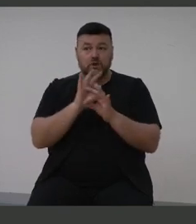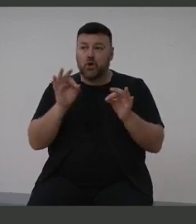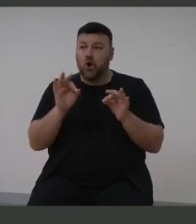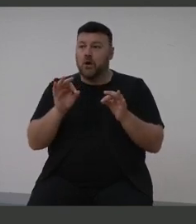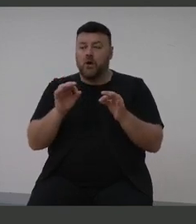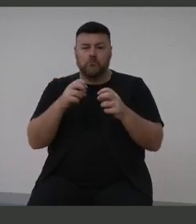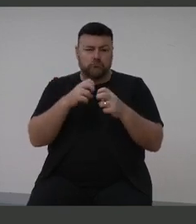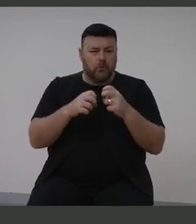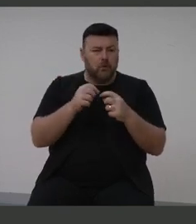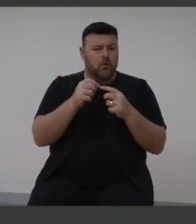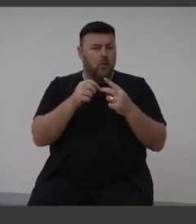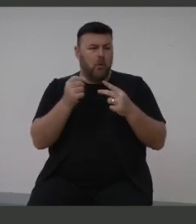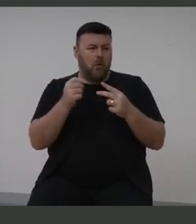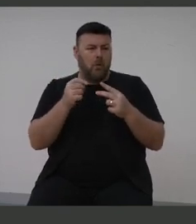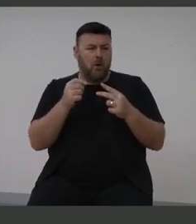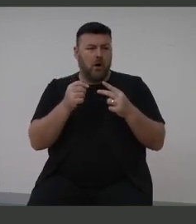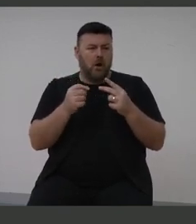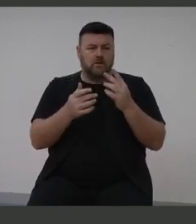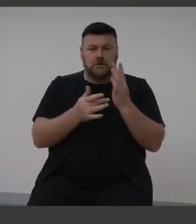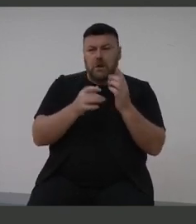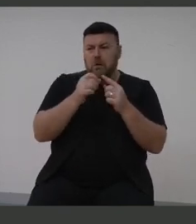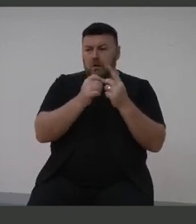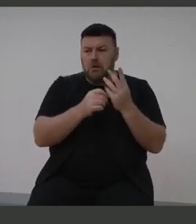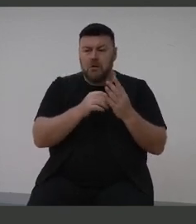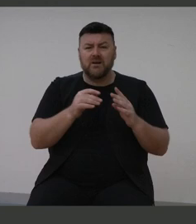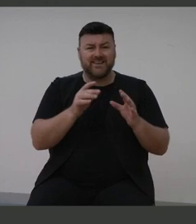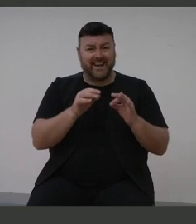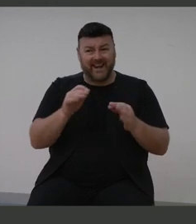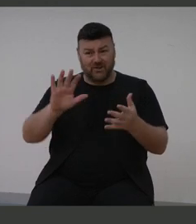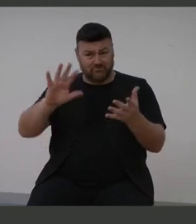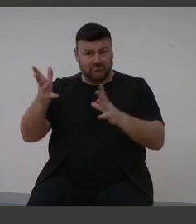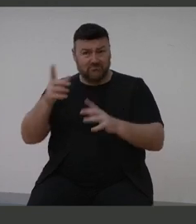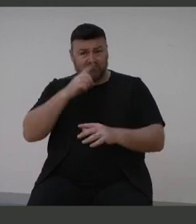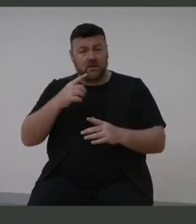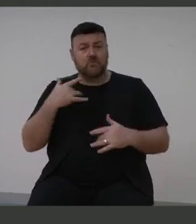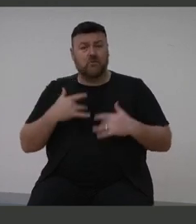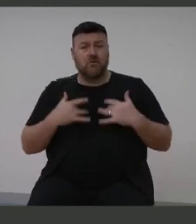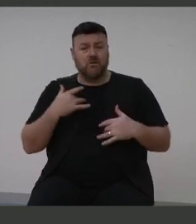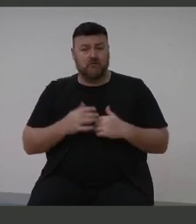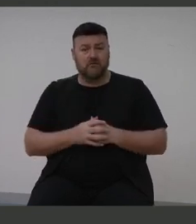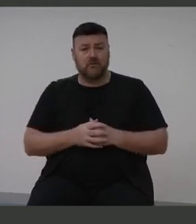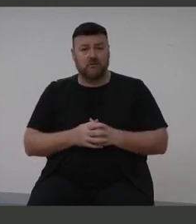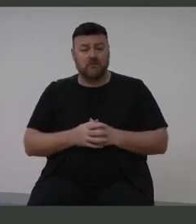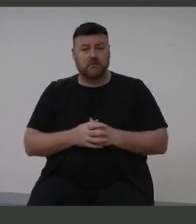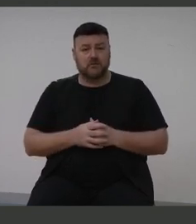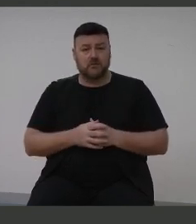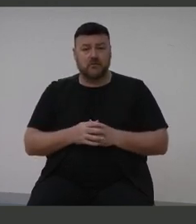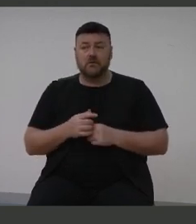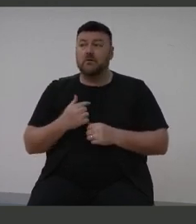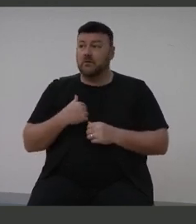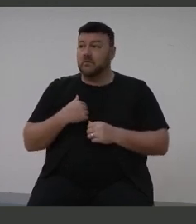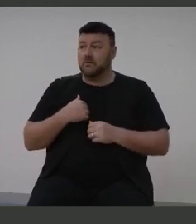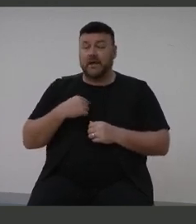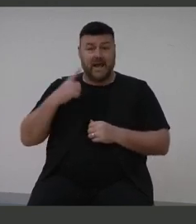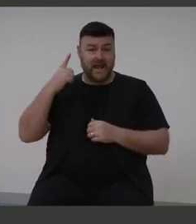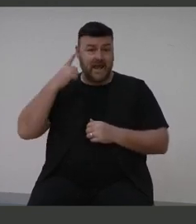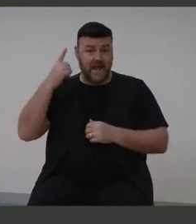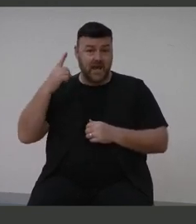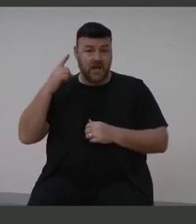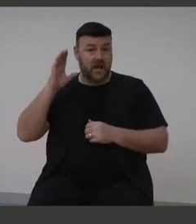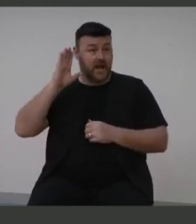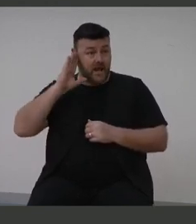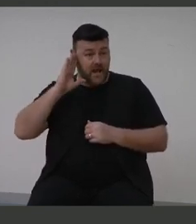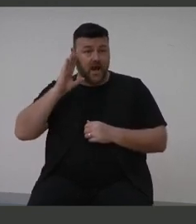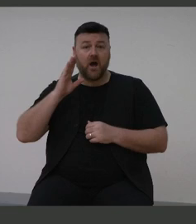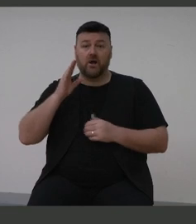So I hope on World Hearing Day that we all can band together and really push this. That hearing is a human right for everyone. And we need to